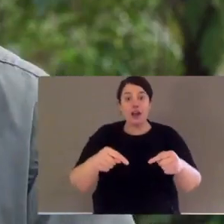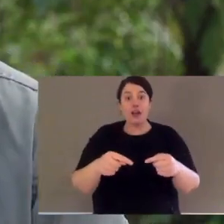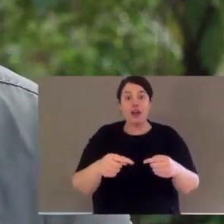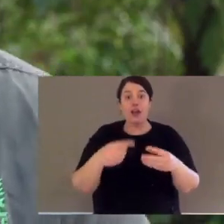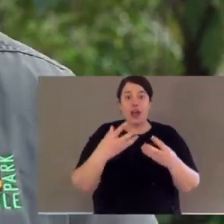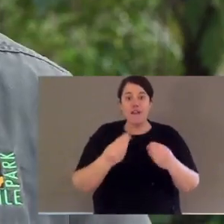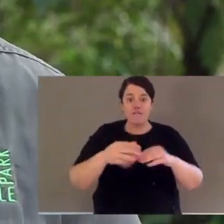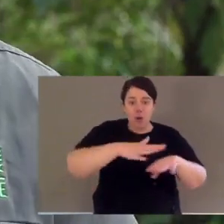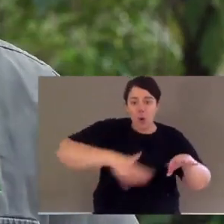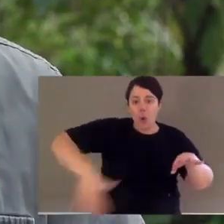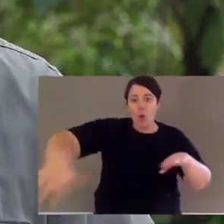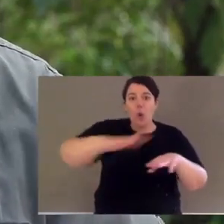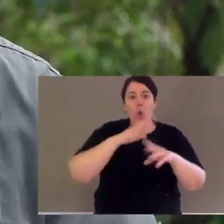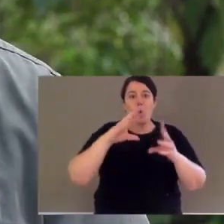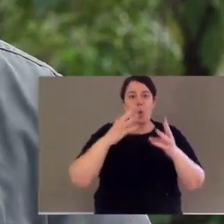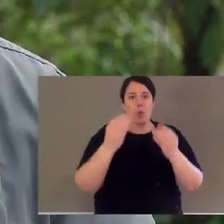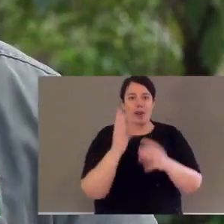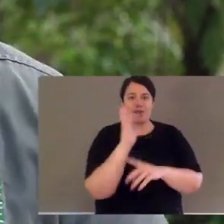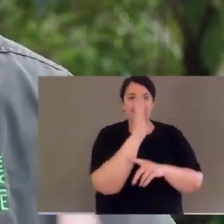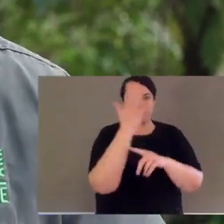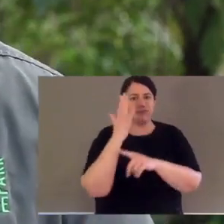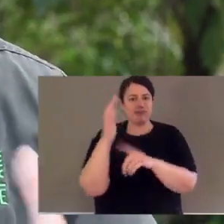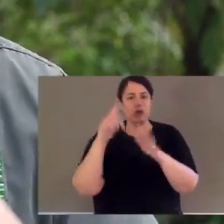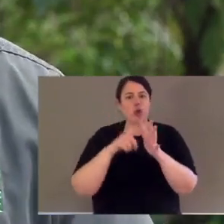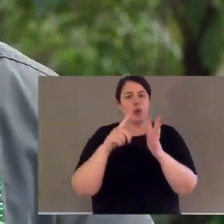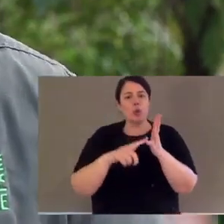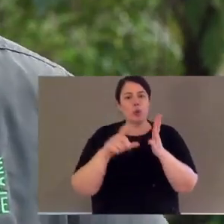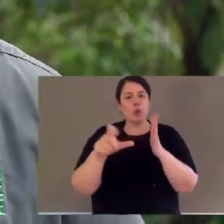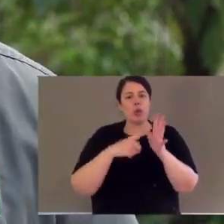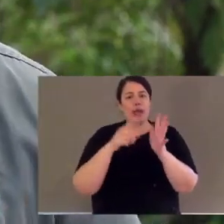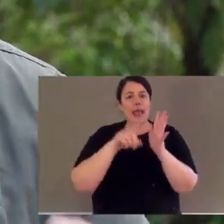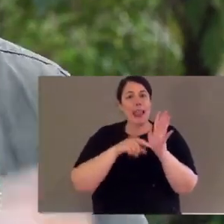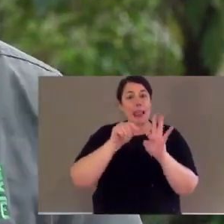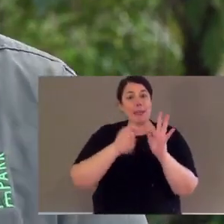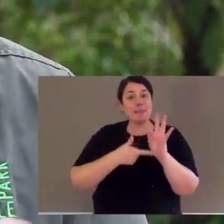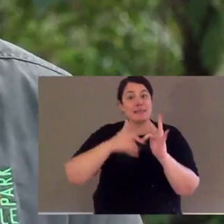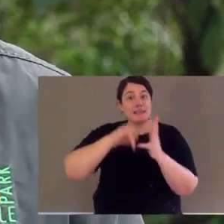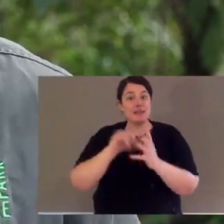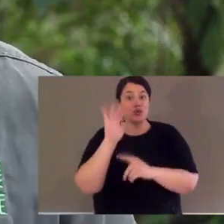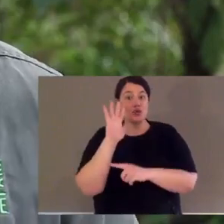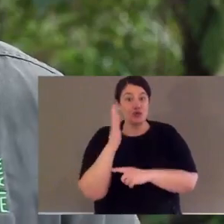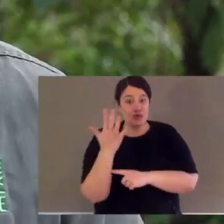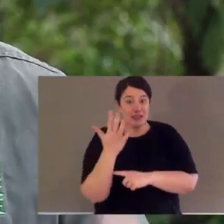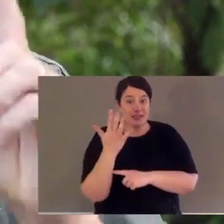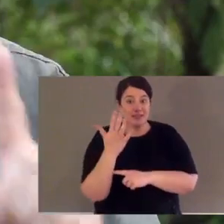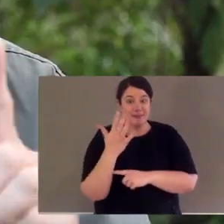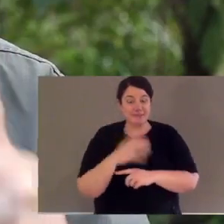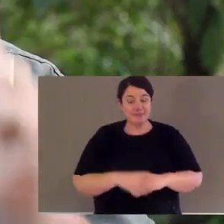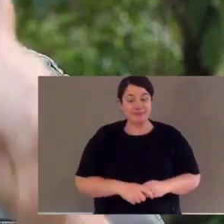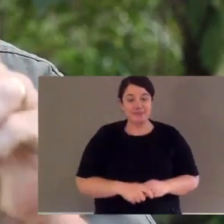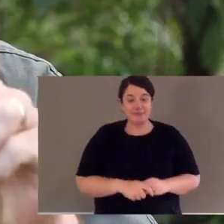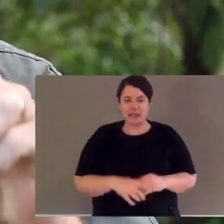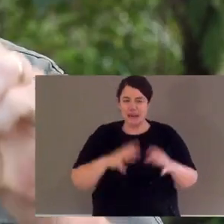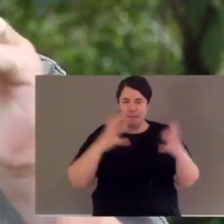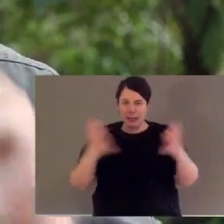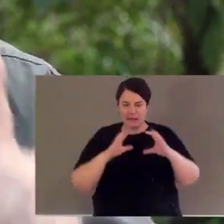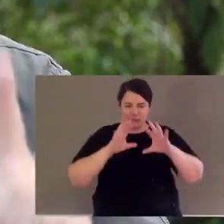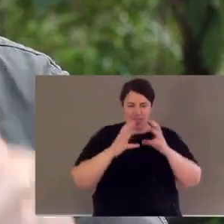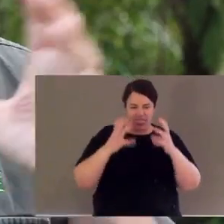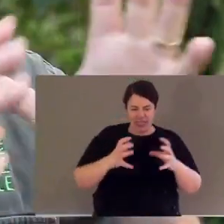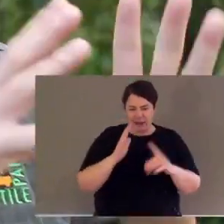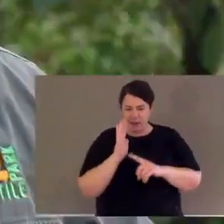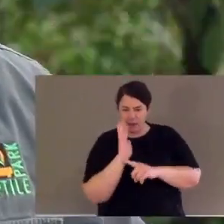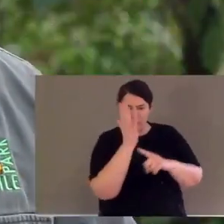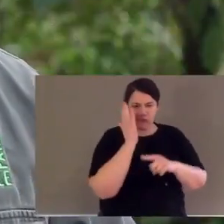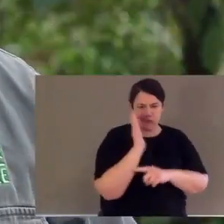and you come out of that, and you get into your wet sclerophyll, or your wet eucalypt. That's where palmers live. And it's one of the keys to the